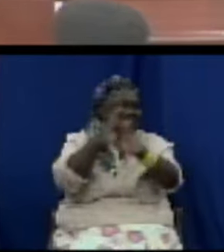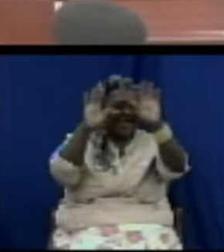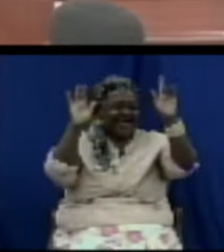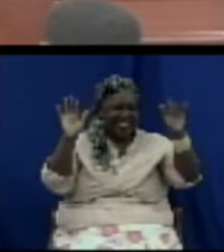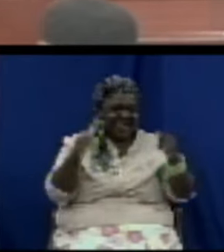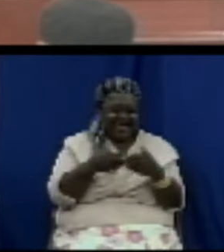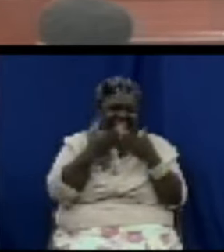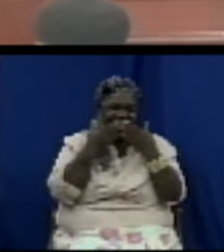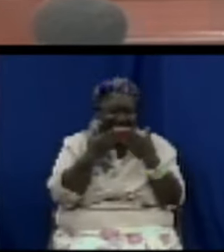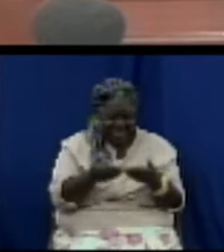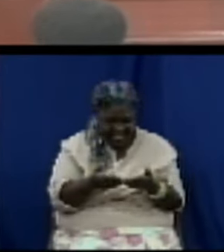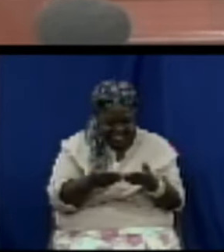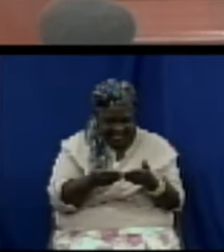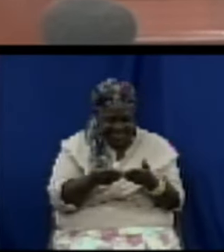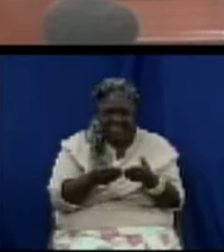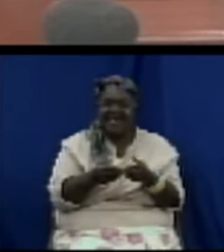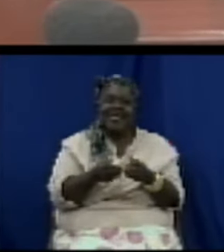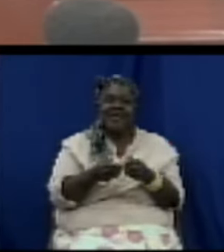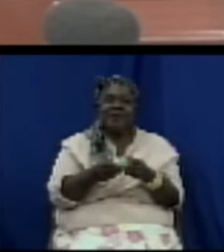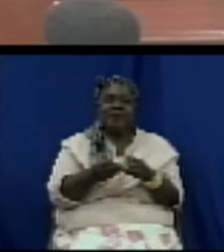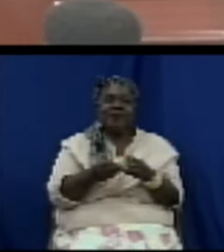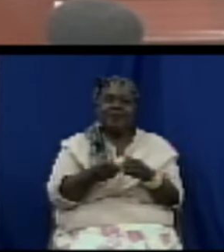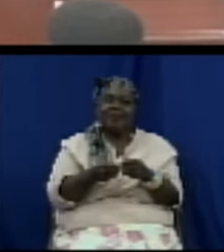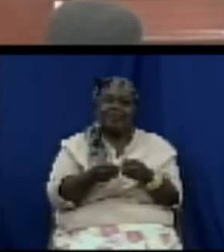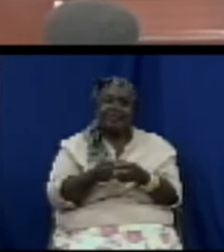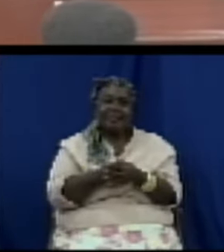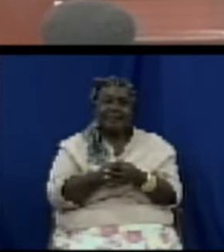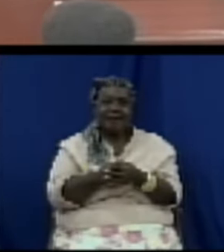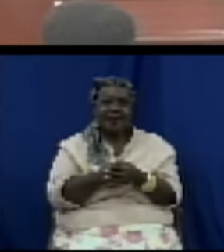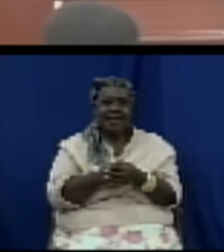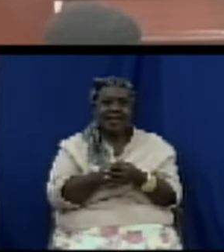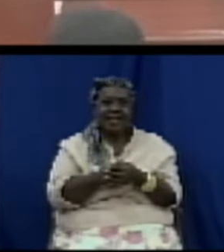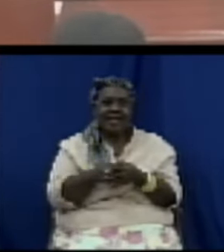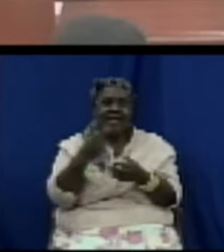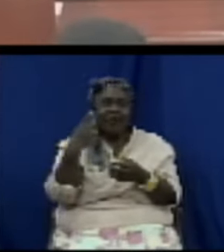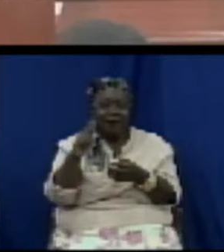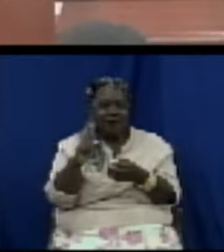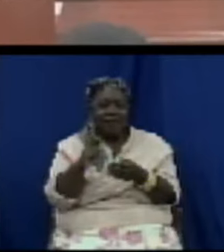Thank you to the honorable member for St. Christopher Six mover of the bill